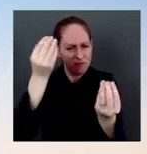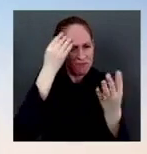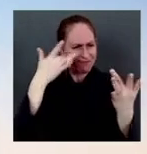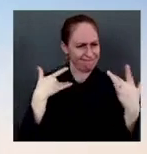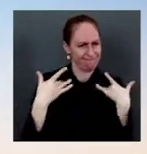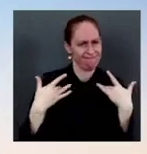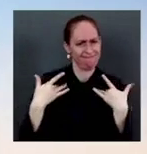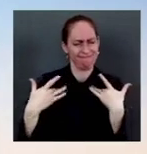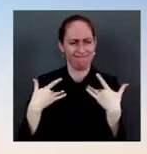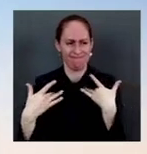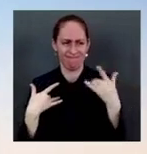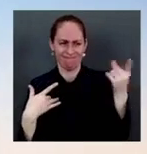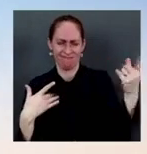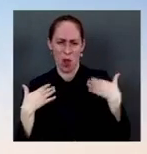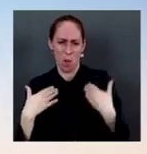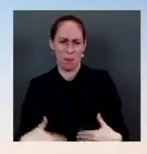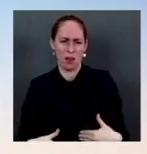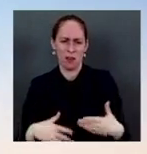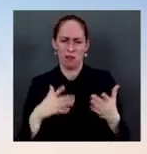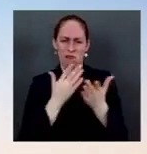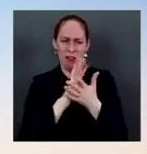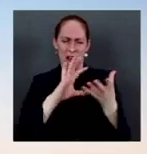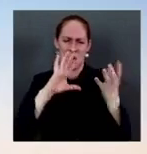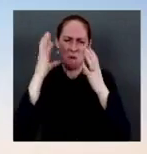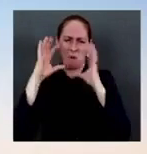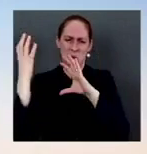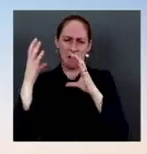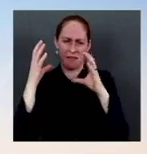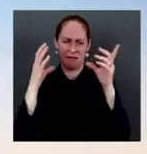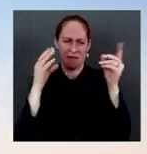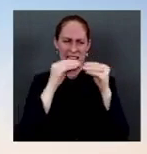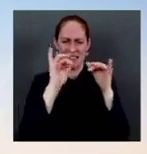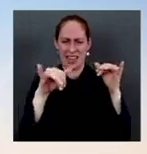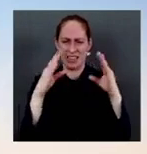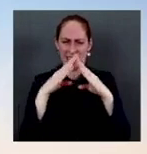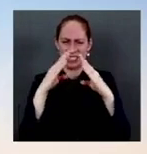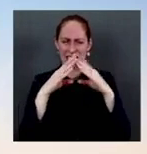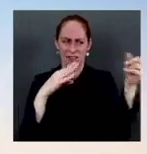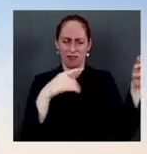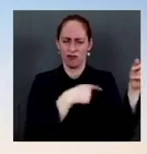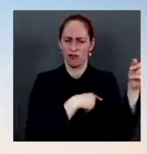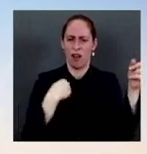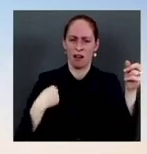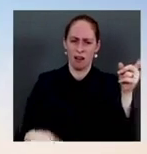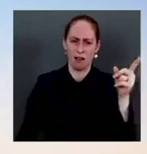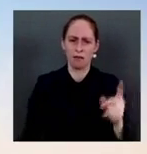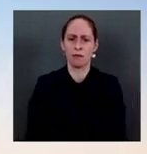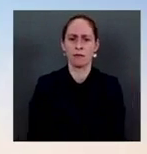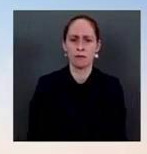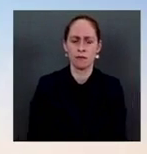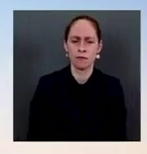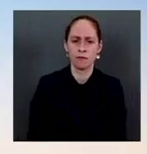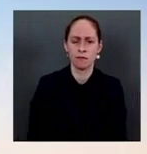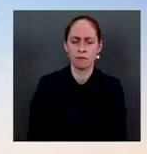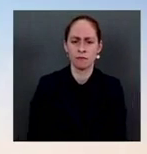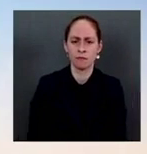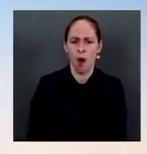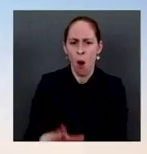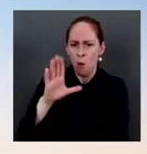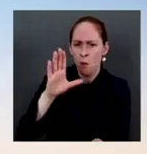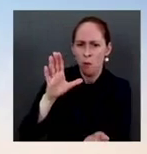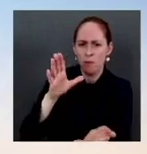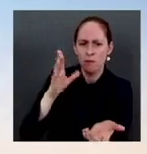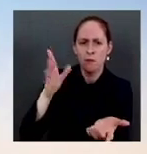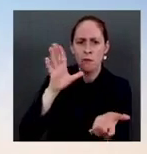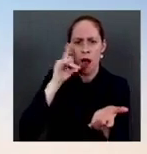He signs bills on camera, off camera, sometimes, sometimes on camera. We support the bill. And obviously we've been leading the effort